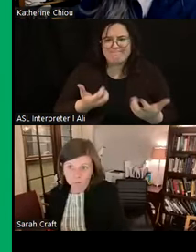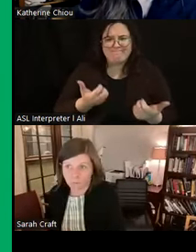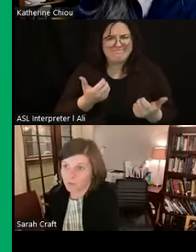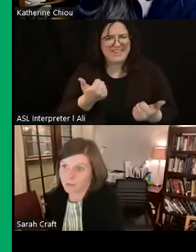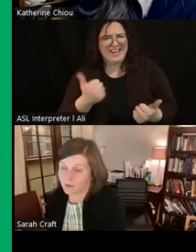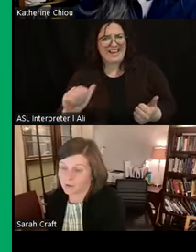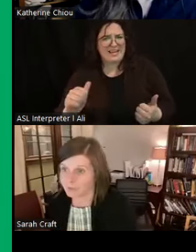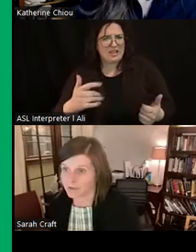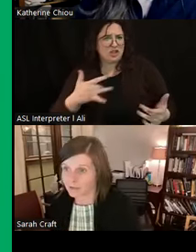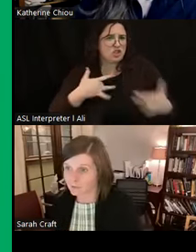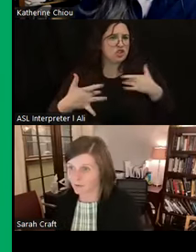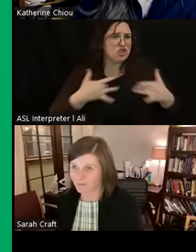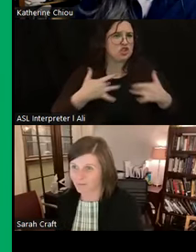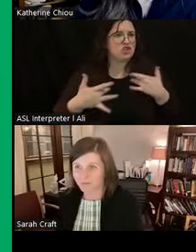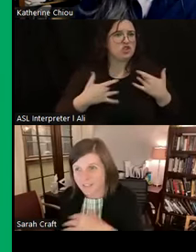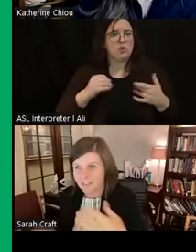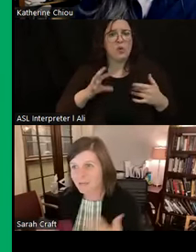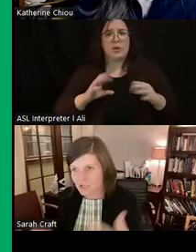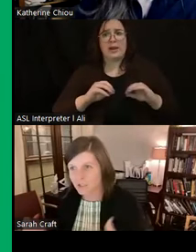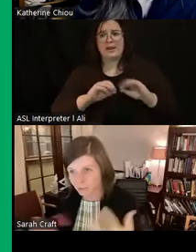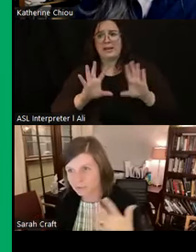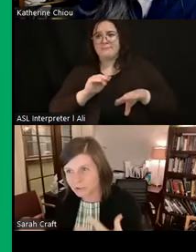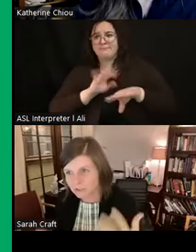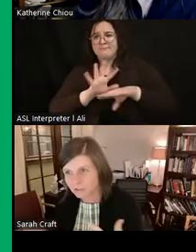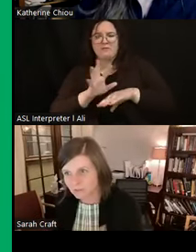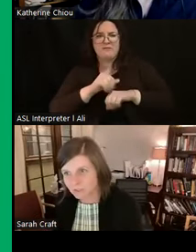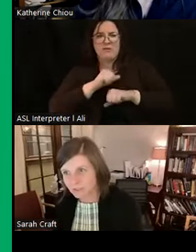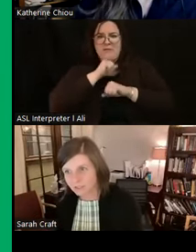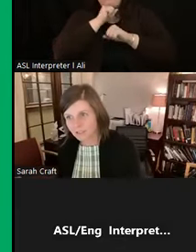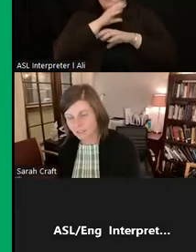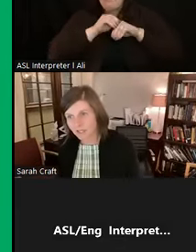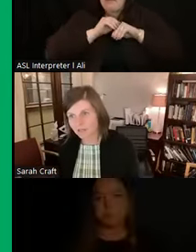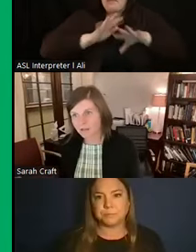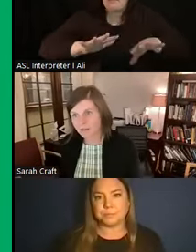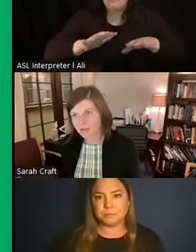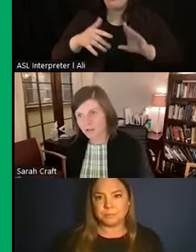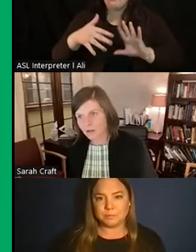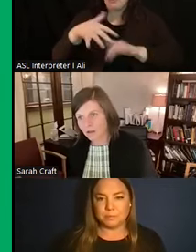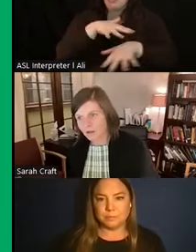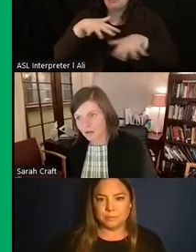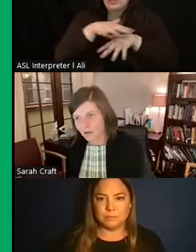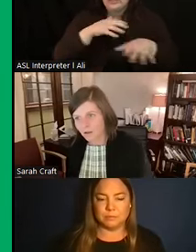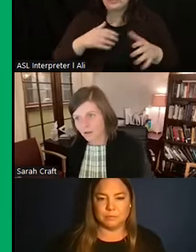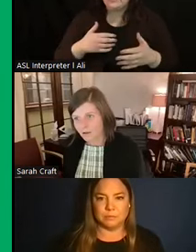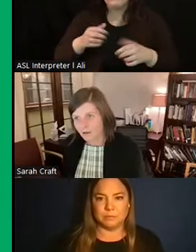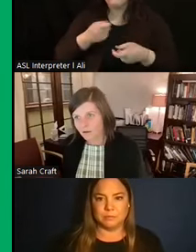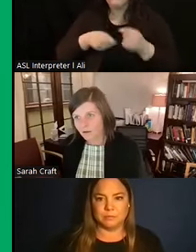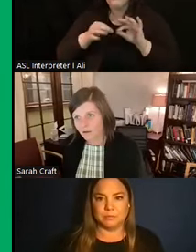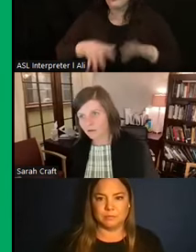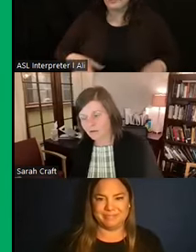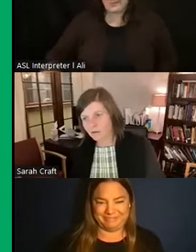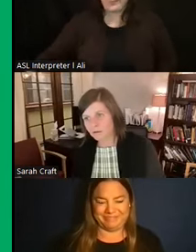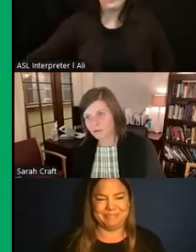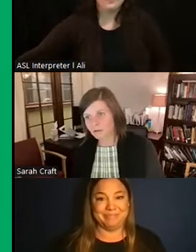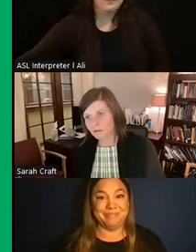any apparent effects of, you know, contamination and pollution? Yeah, this is a fascinating thing. And it's actually a very